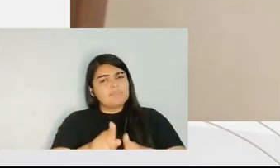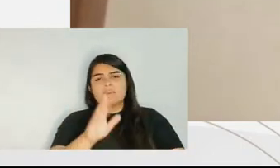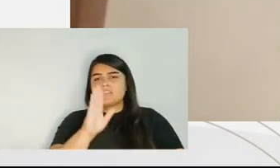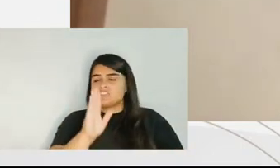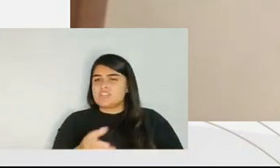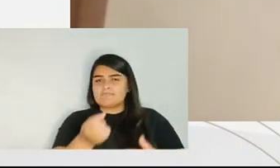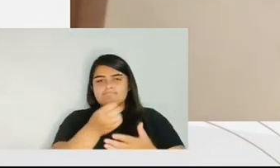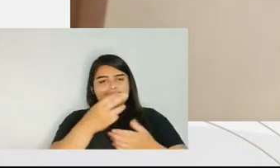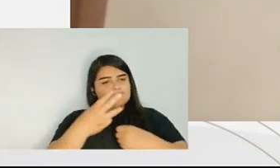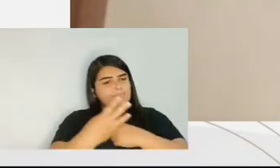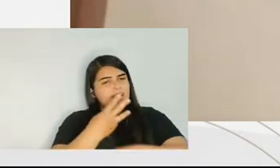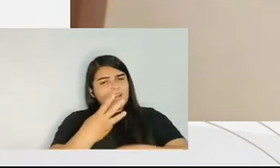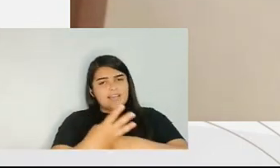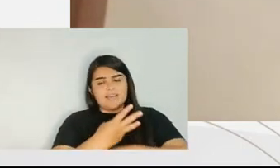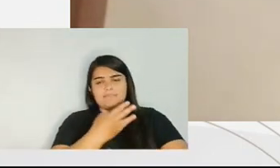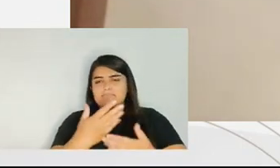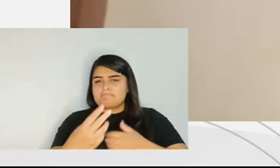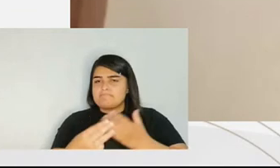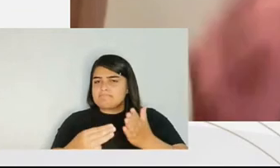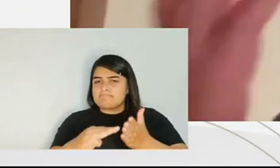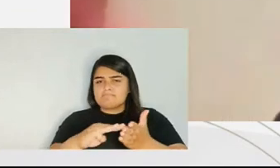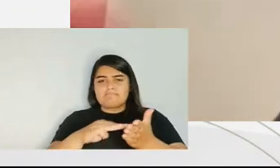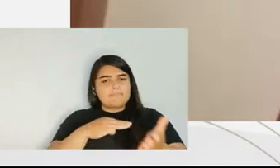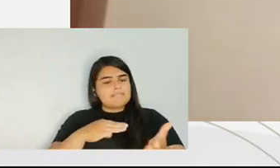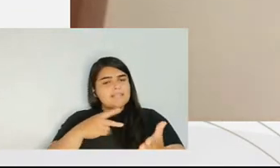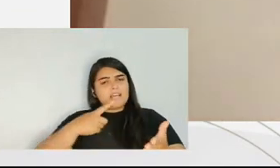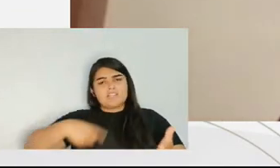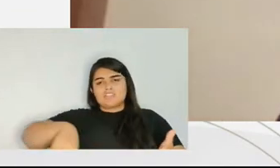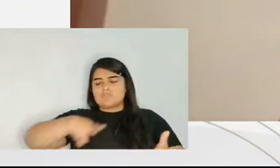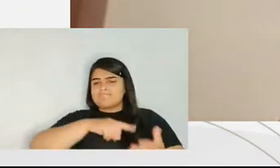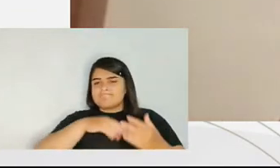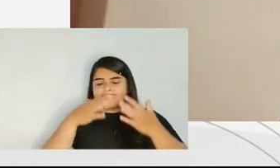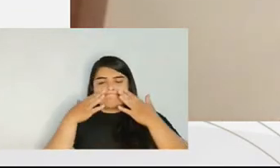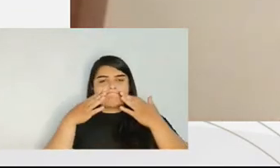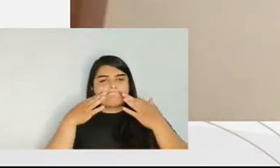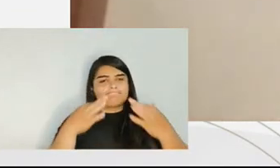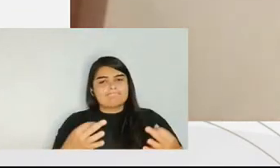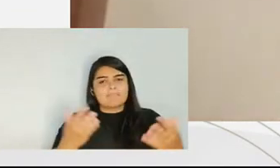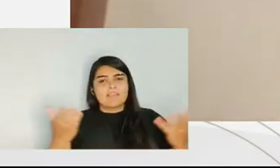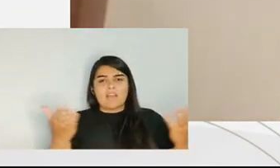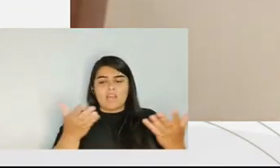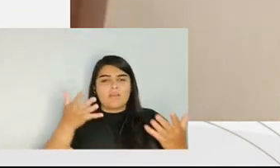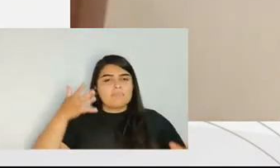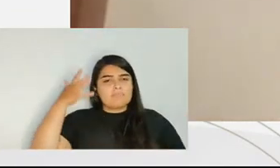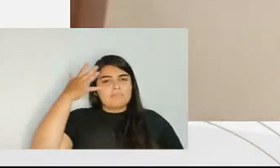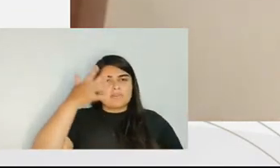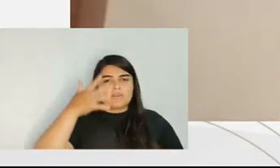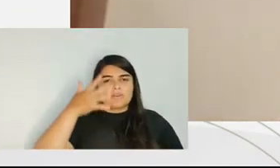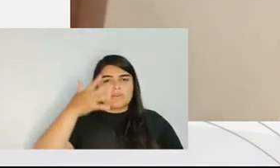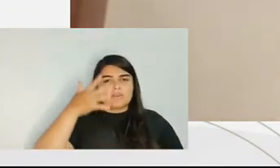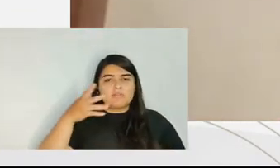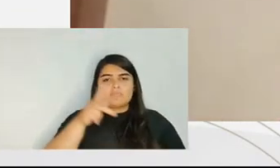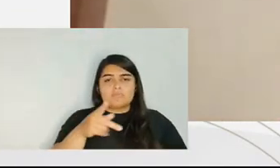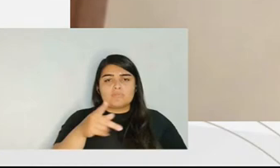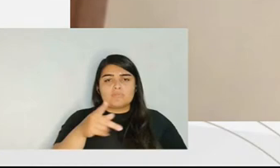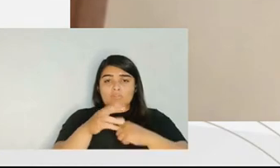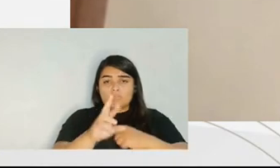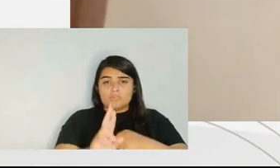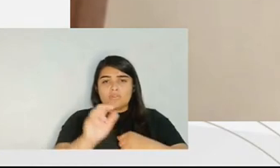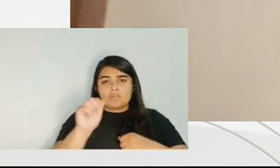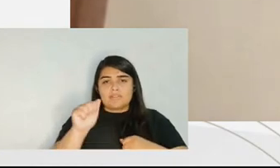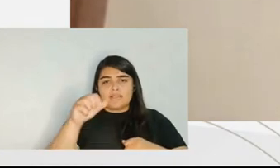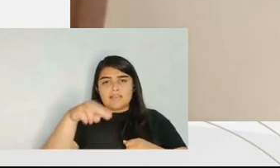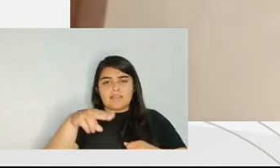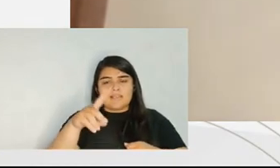following up on this, I'm getting messages from my colleagues who are following up. And I pass the word back to